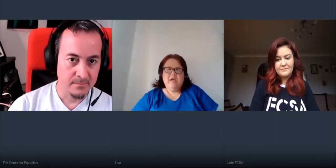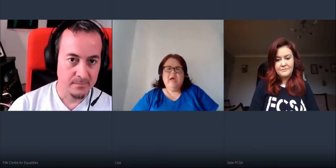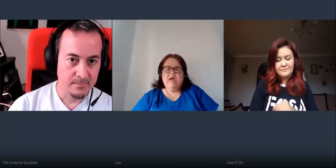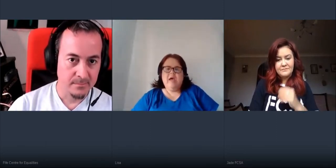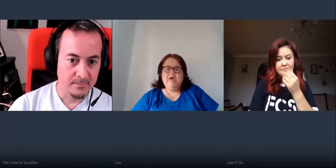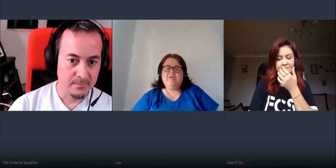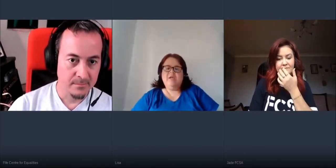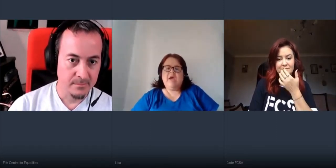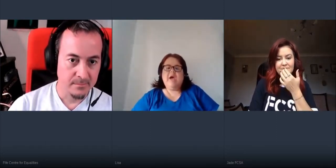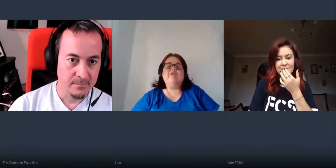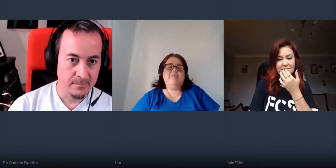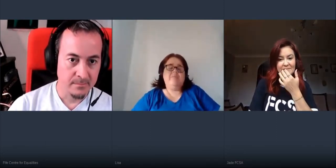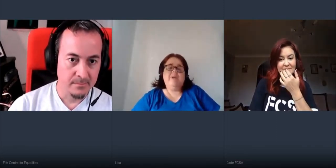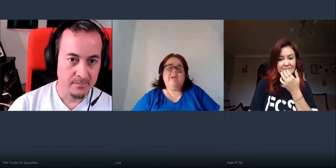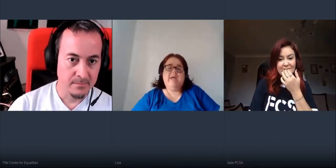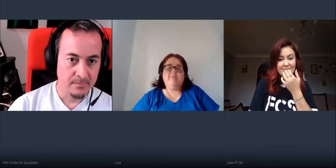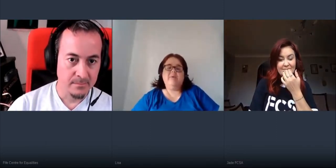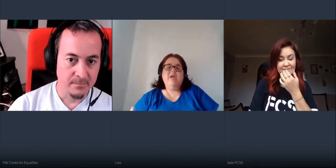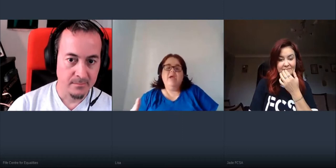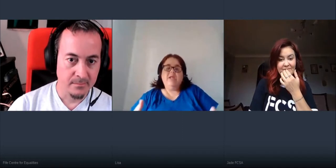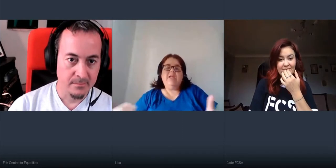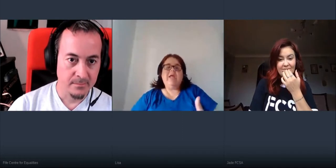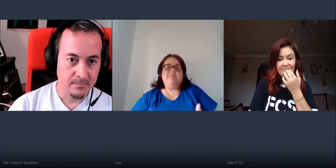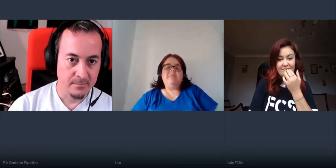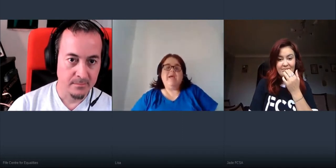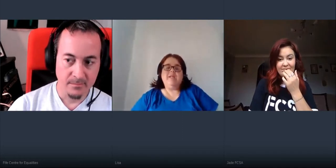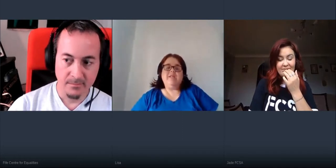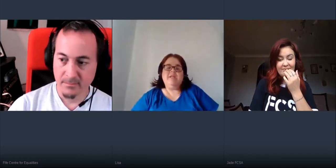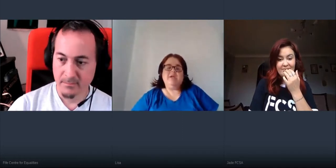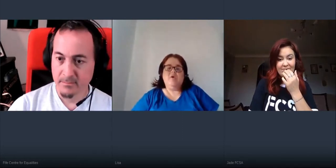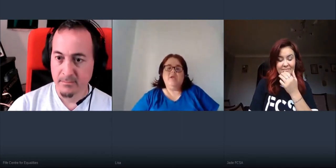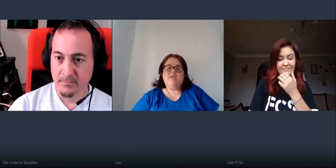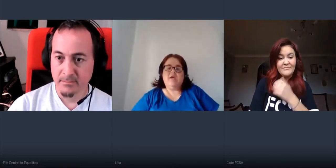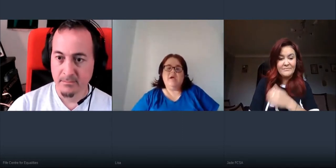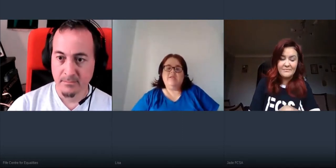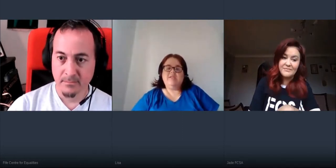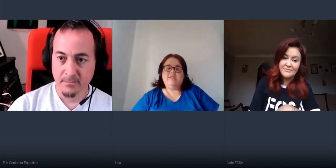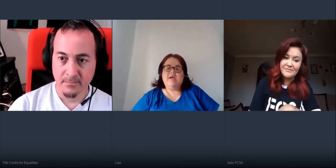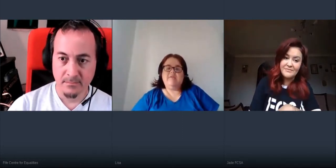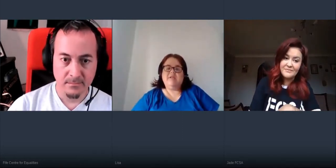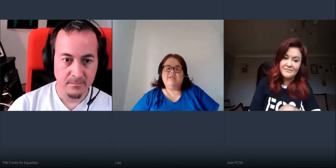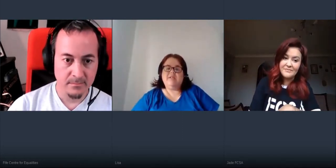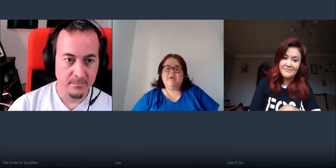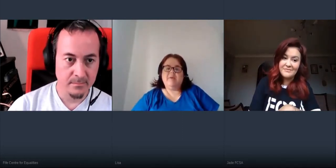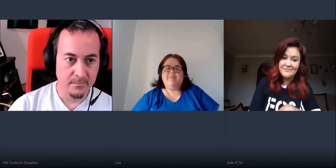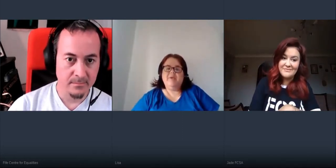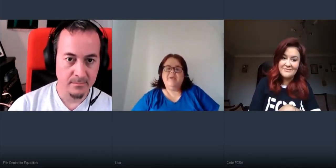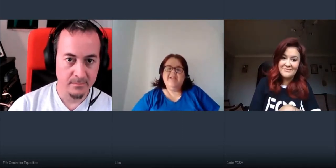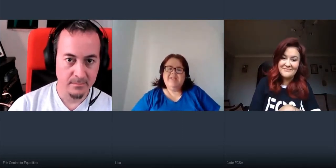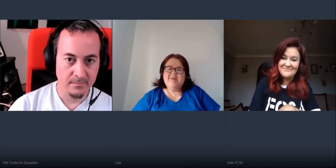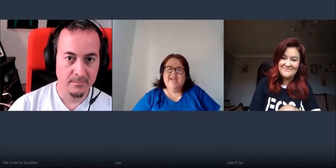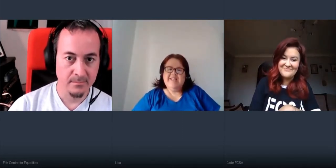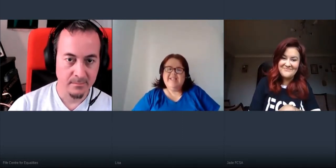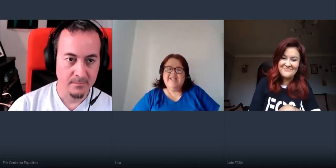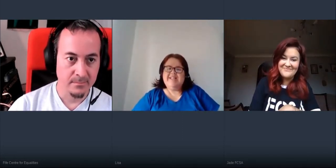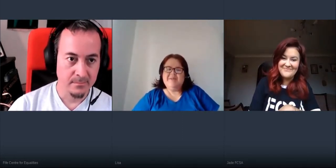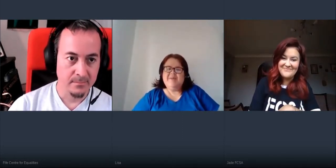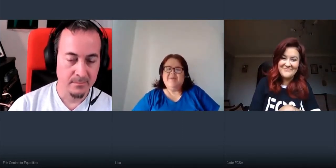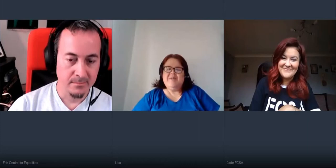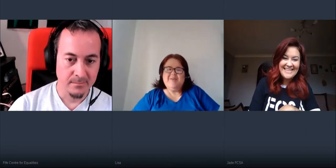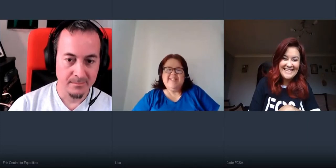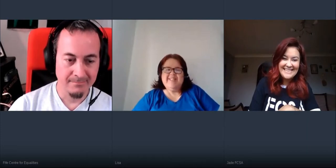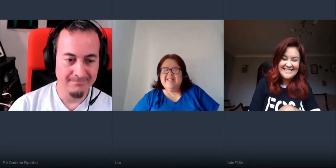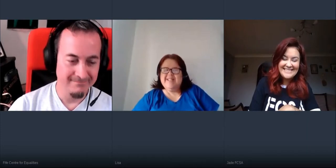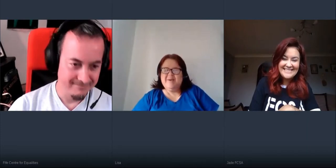how they became to get them back into the college this after this summer so hi jade so